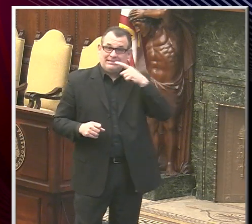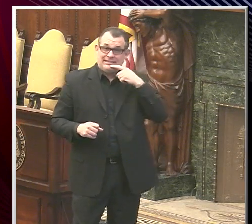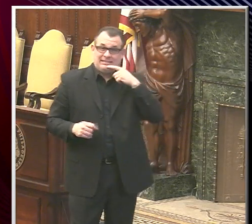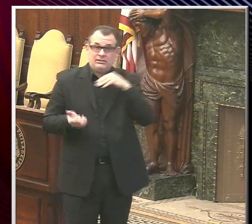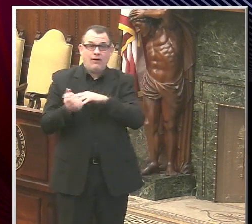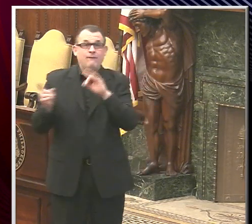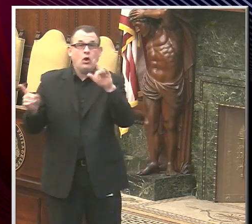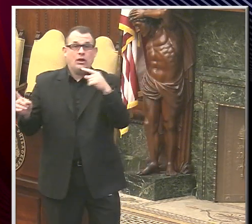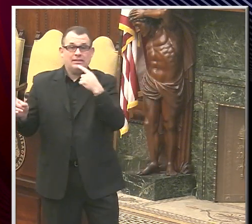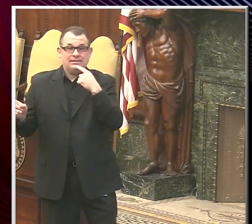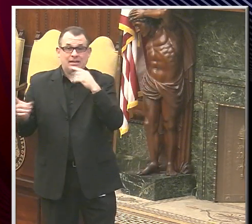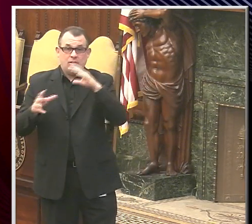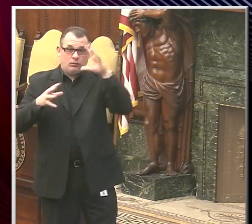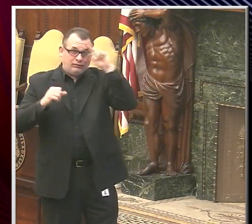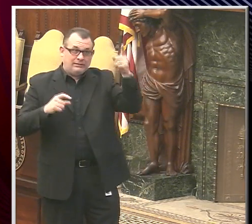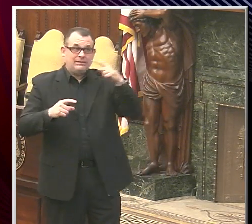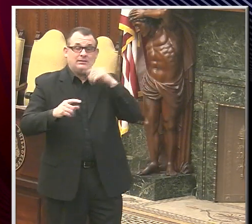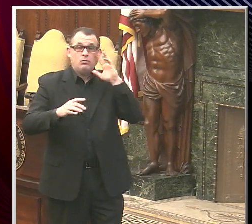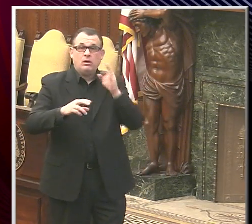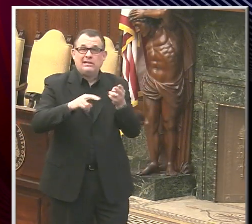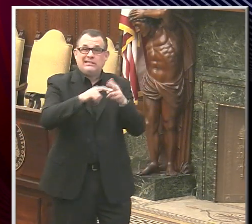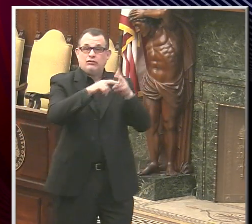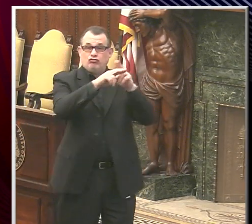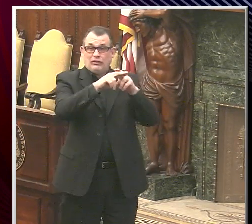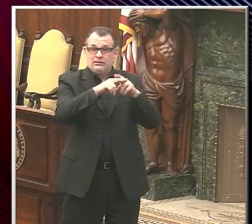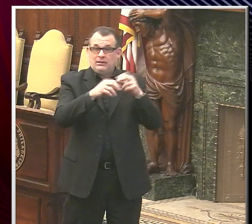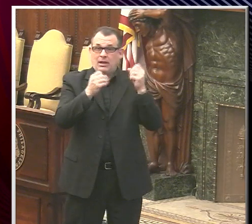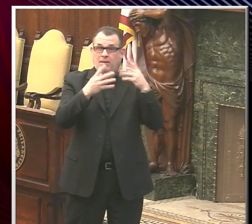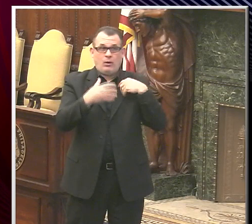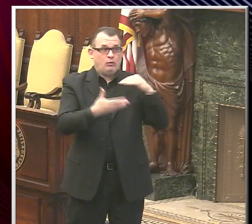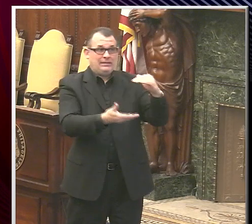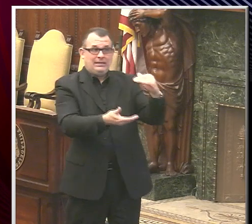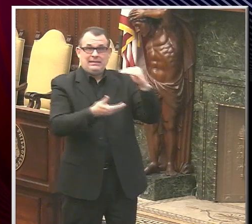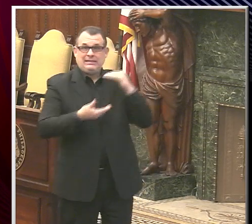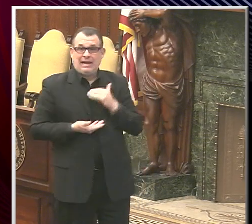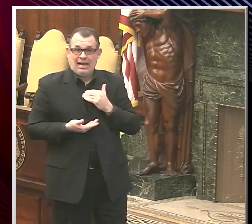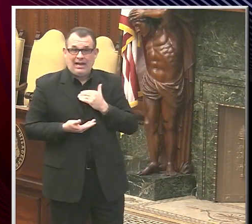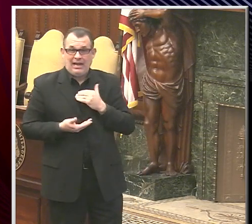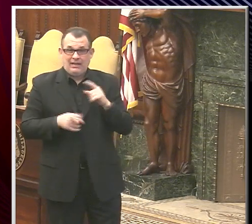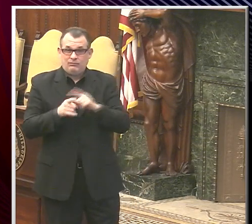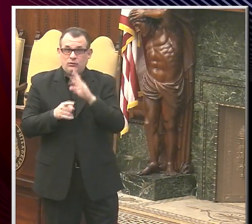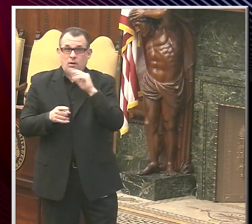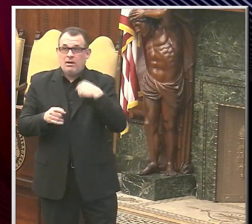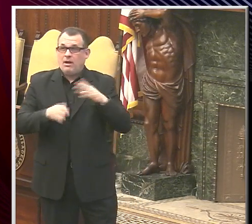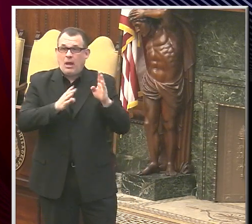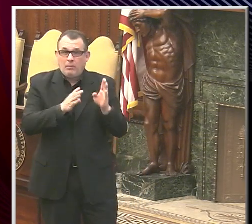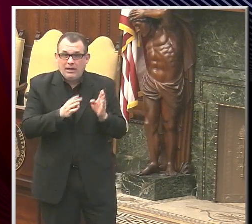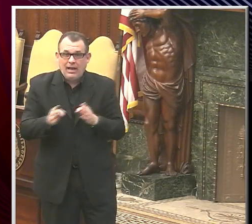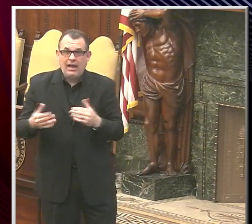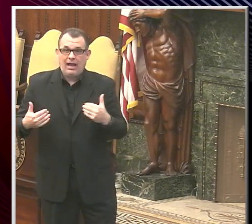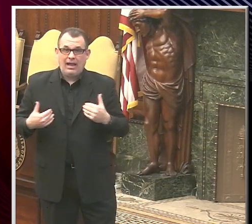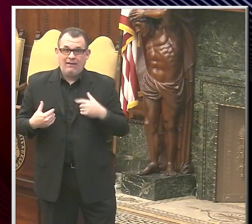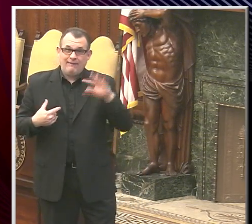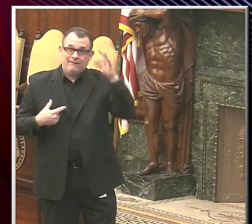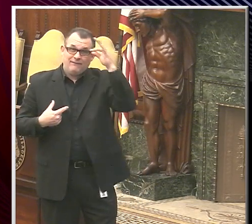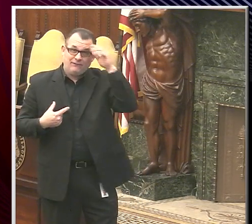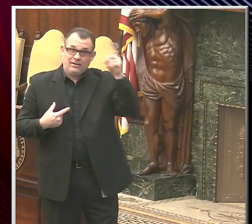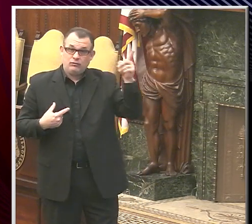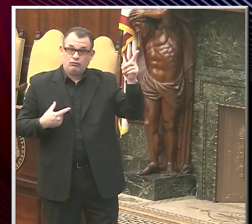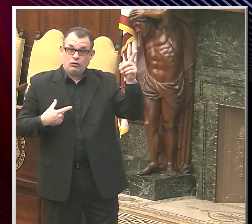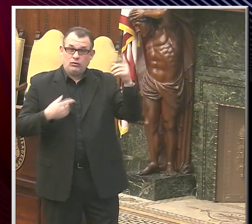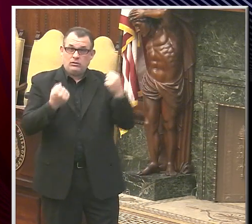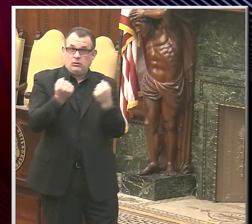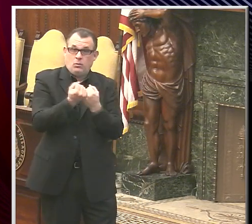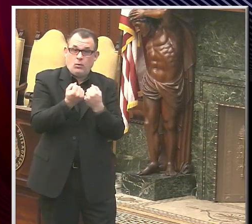hard to increase the number of doses of vaccine that we'll receive. And also, he's talked about plans to have federally supported